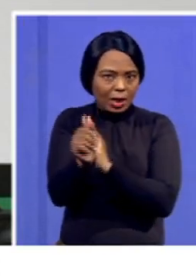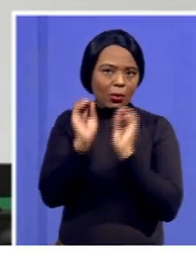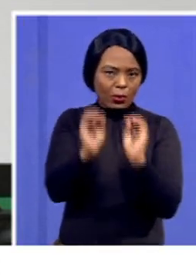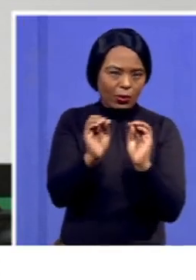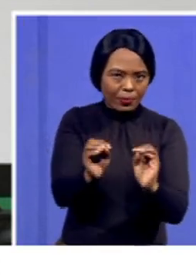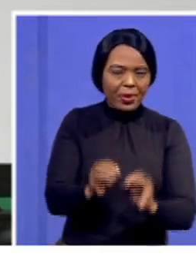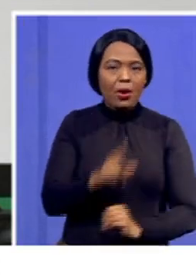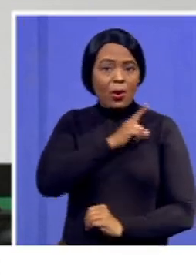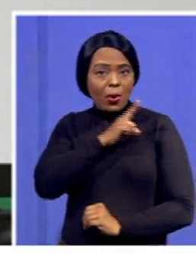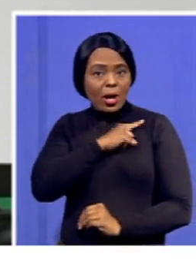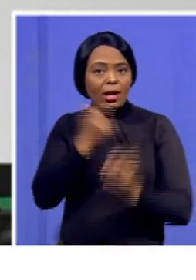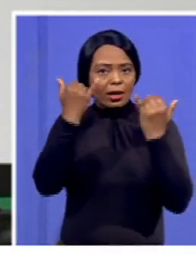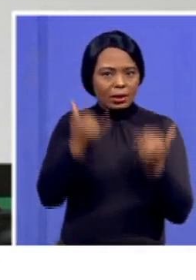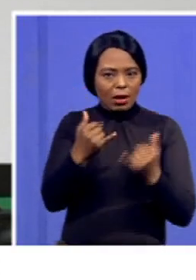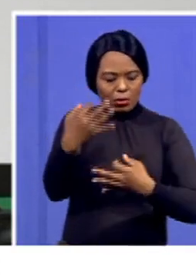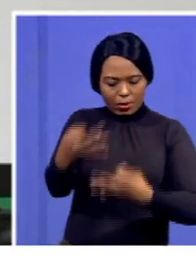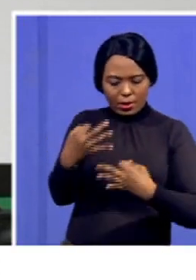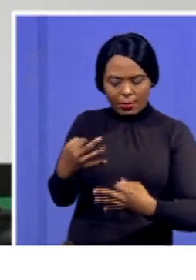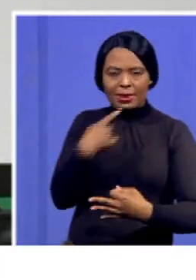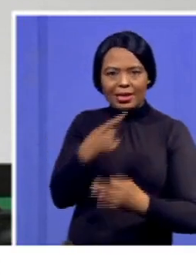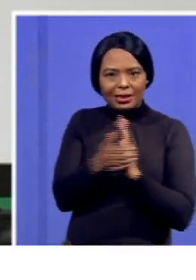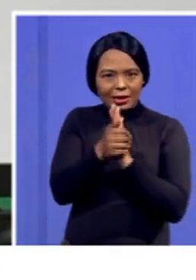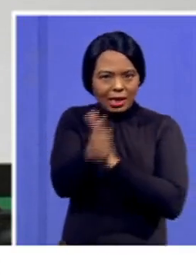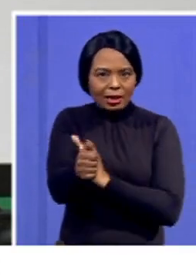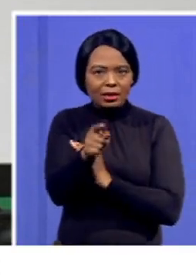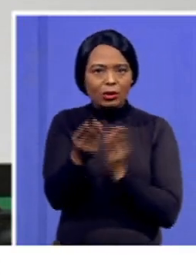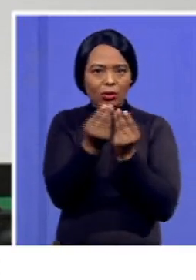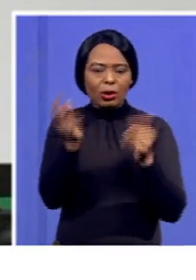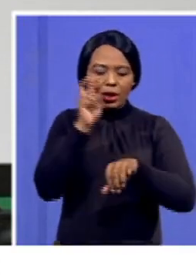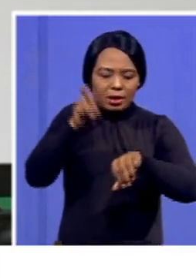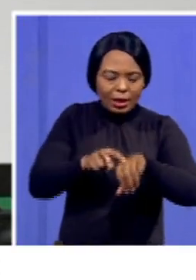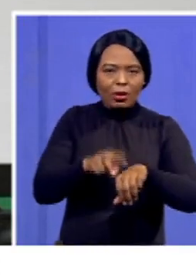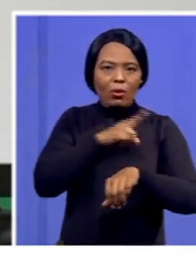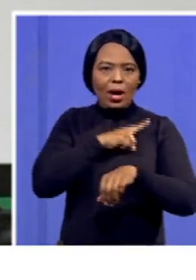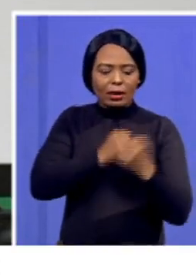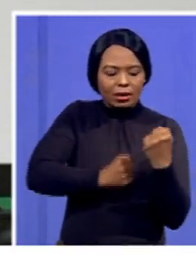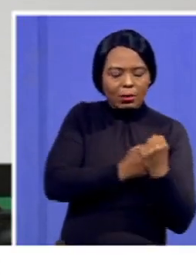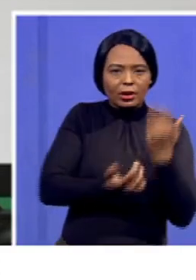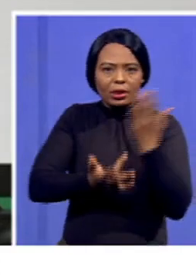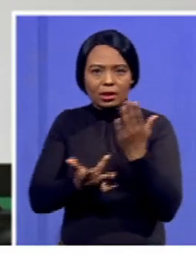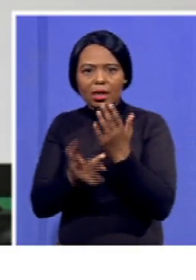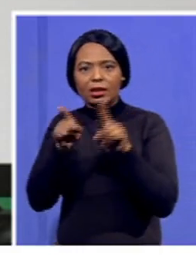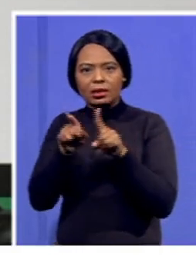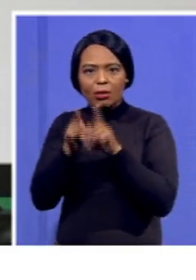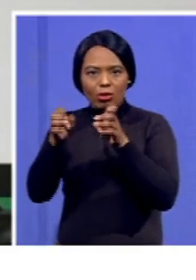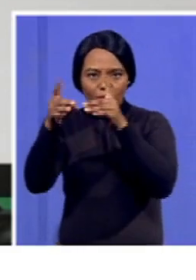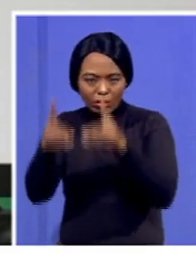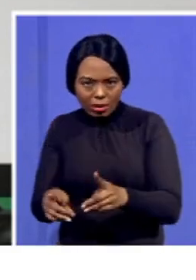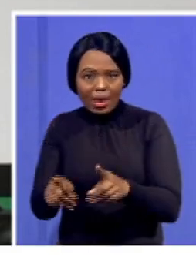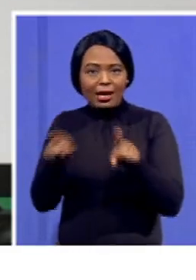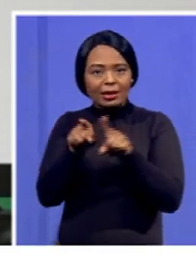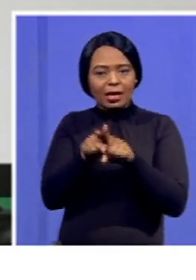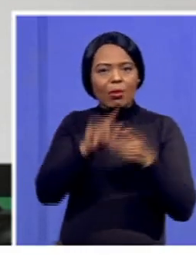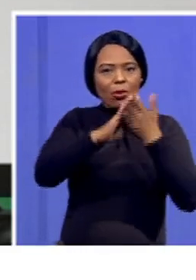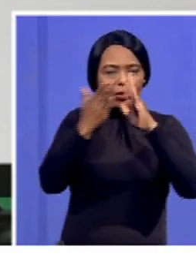the paper, you will see that we are talking about more the skills revolution required to support technical and vocational education and also community